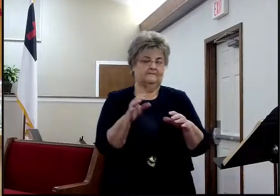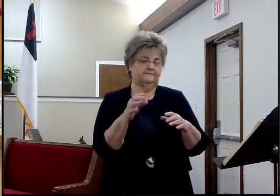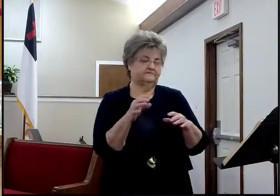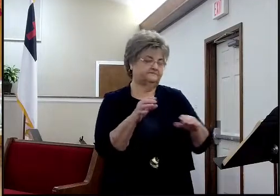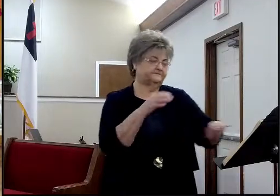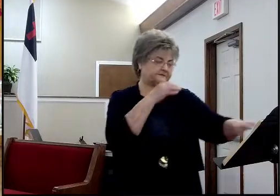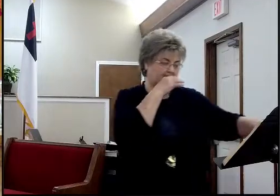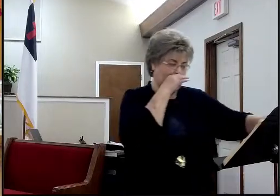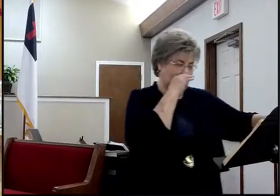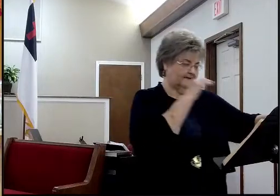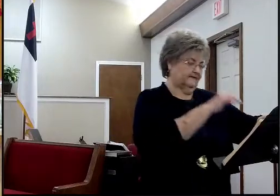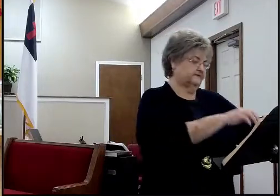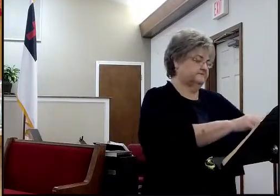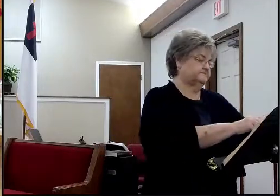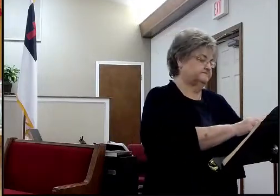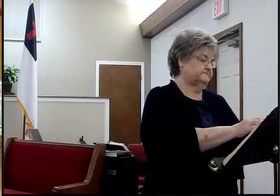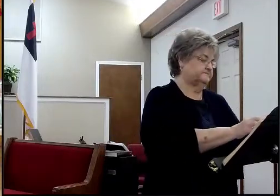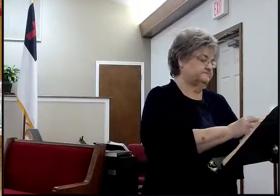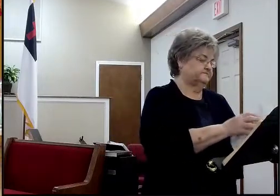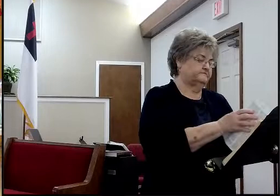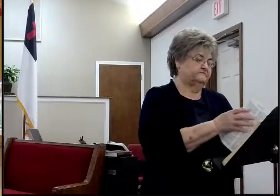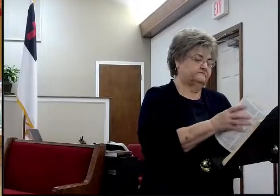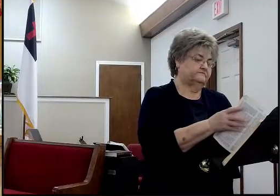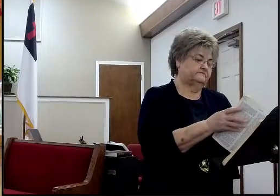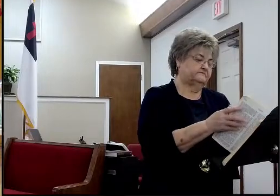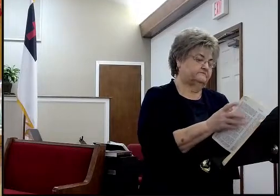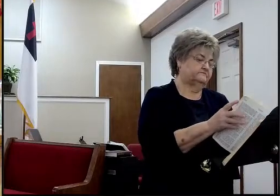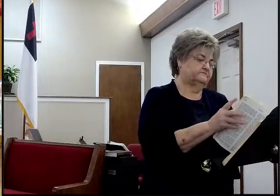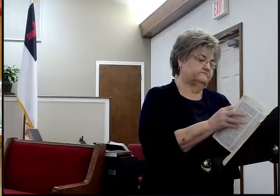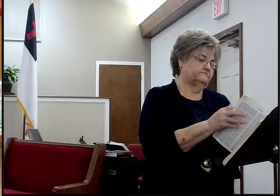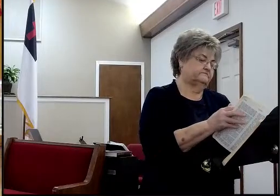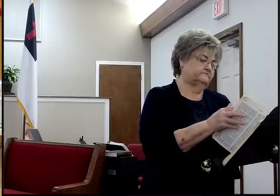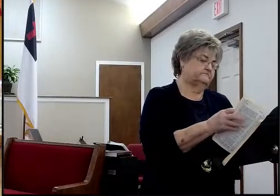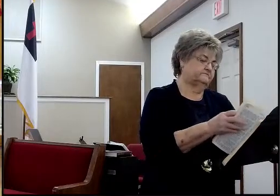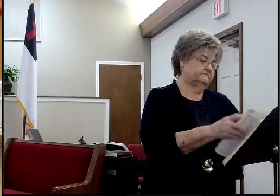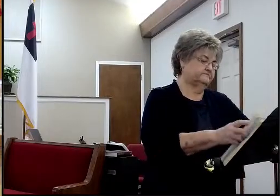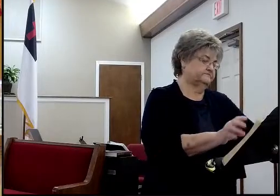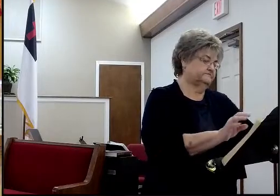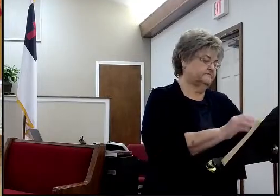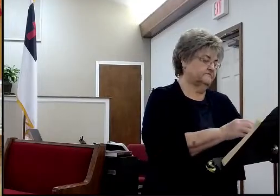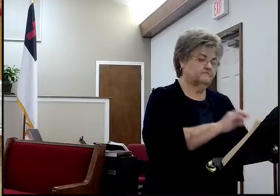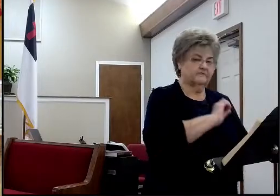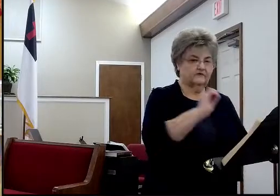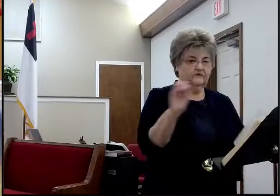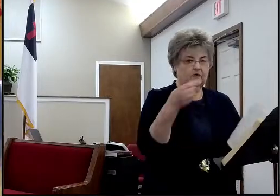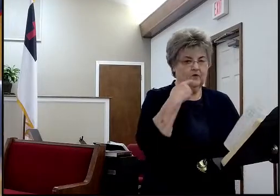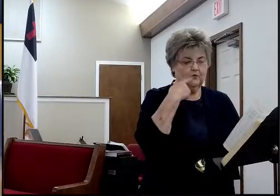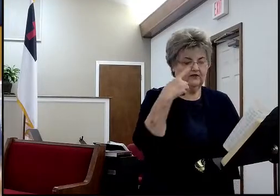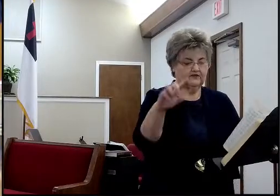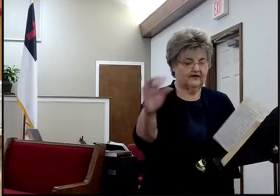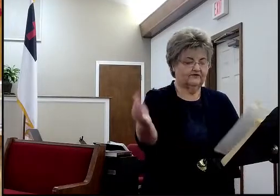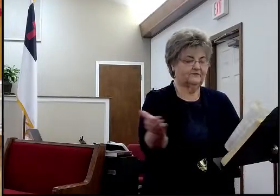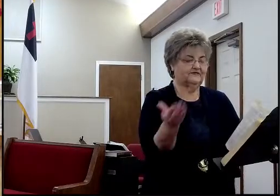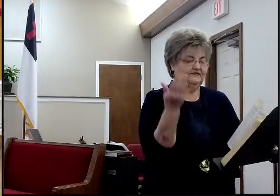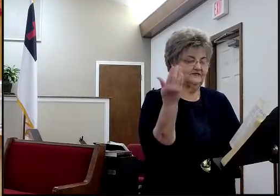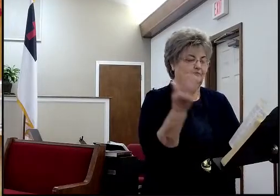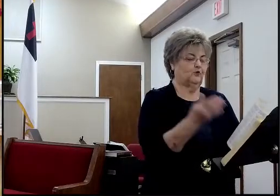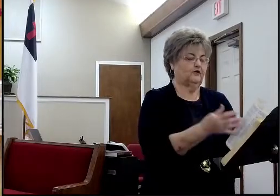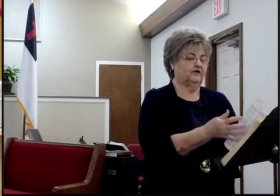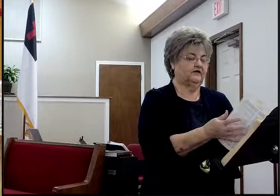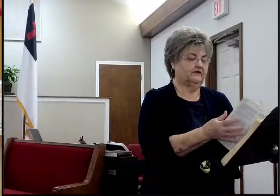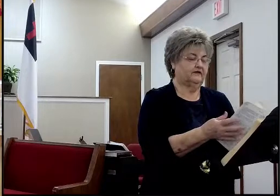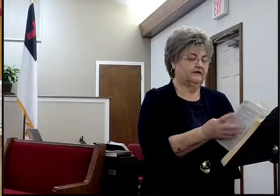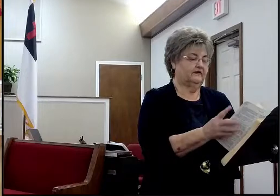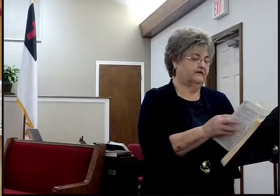fantastic, but nevertheless, there is a couple of things I want to go over. We will probably not have any announcements this morning, just by